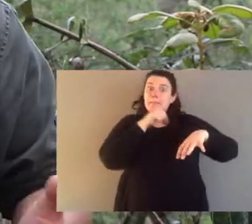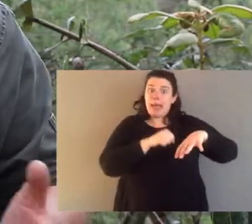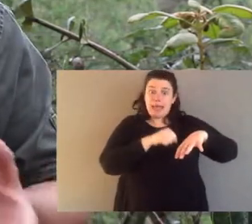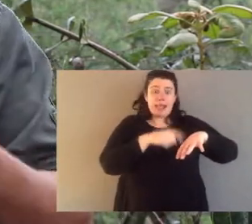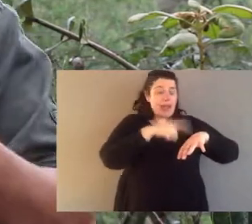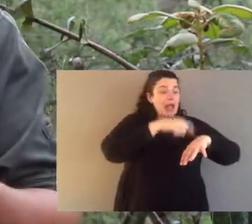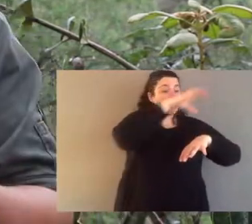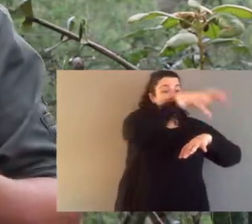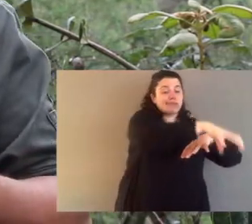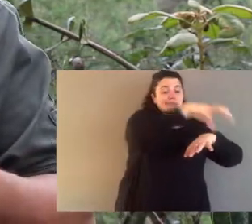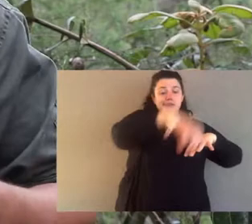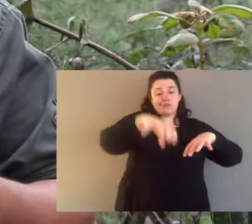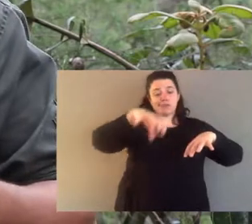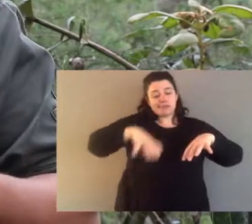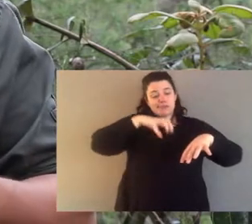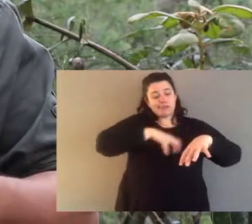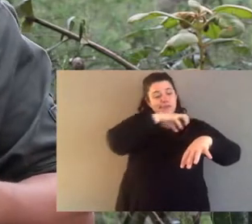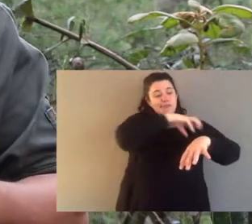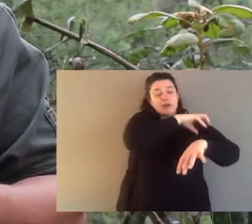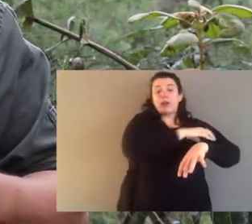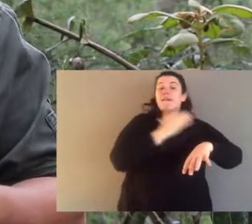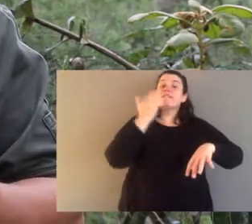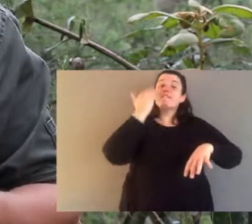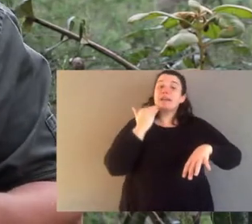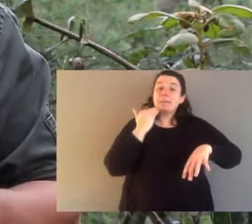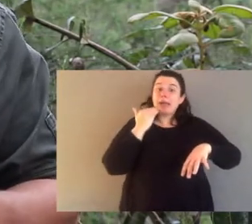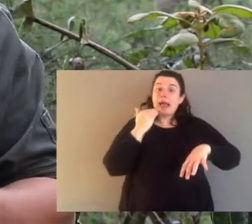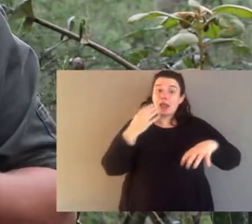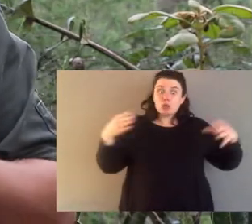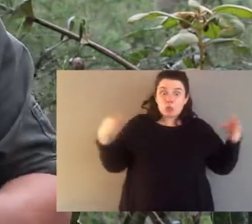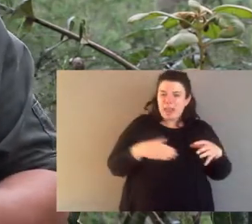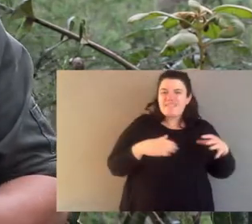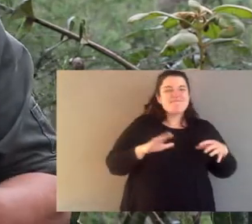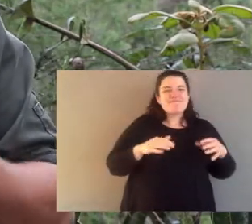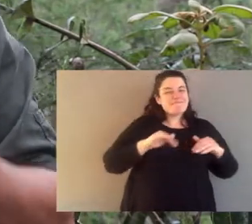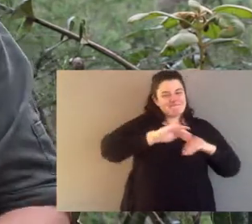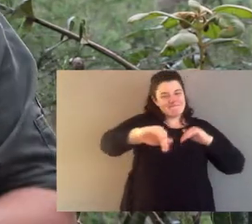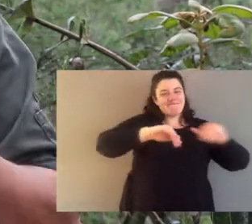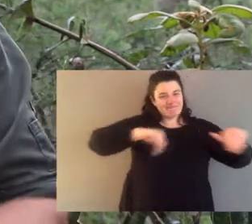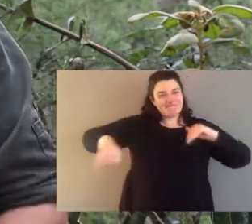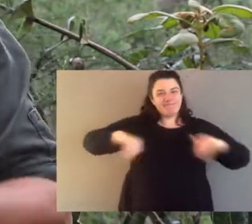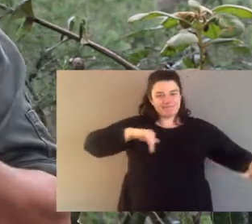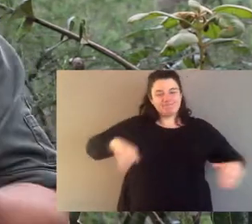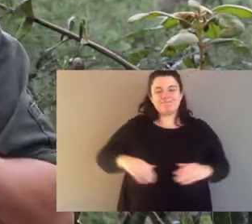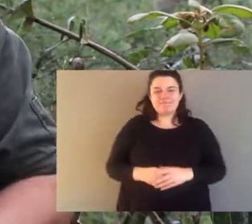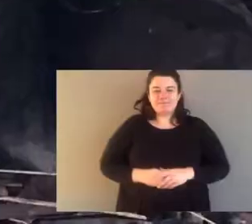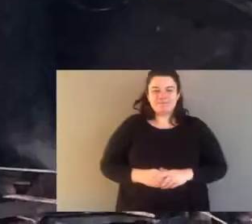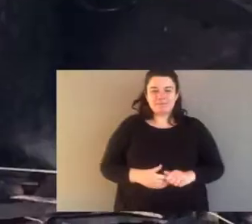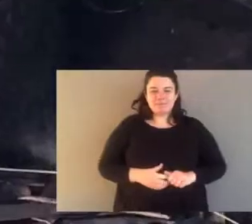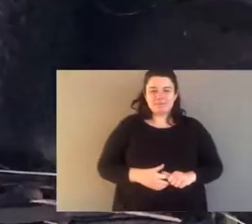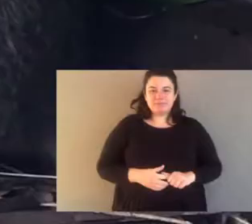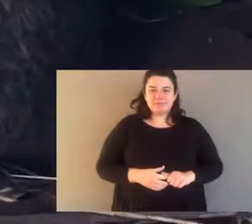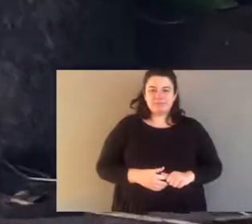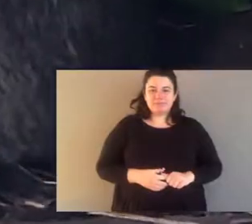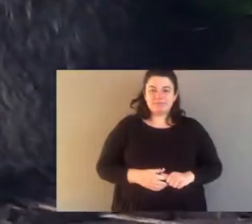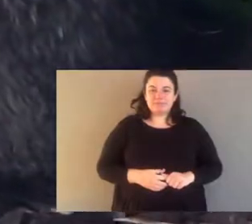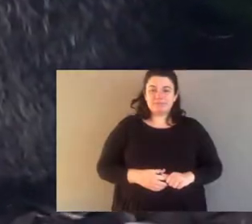a territory, and females overlap that territory. Multiple females will overlap, but they are a solitary species.